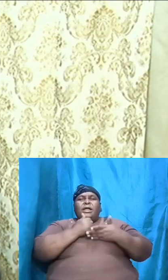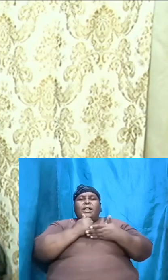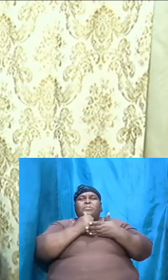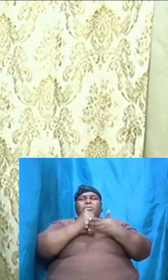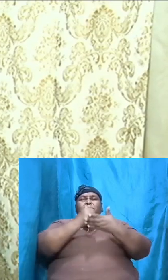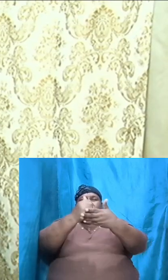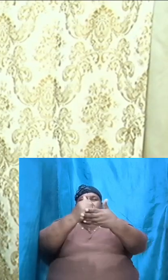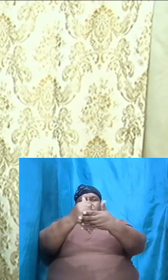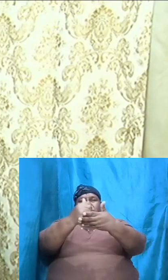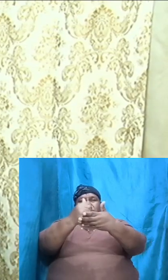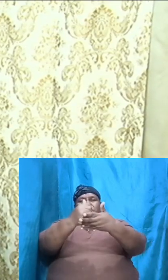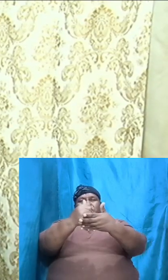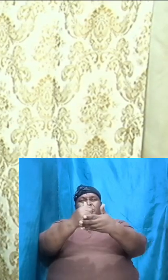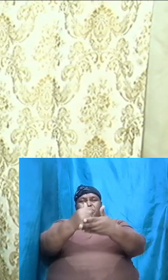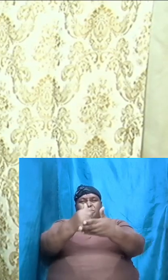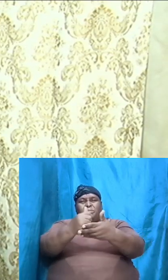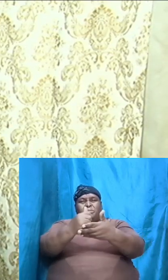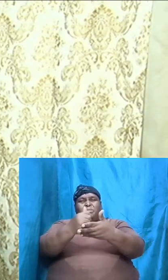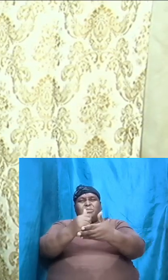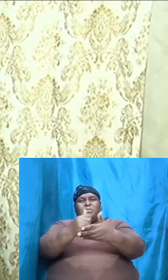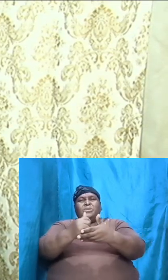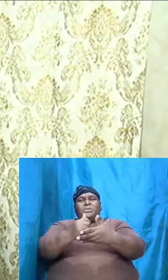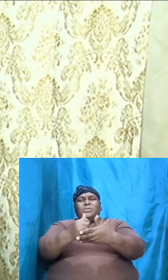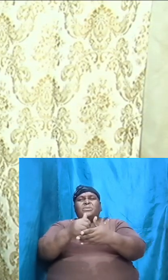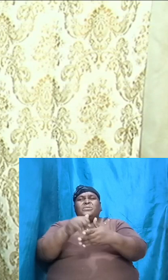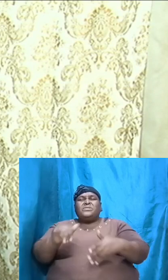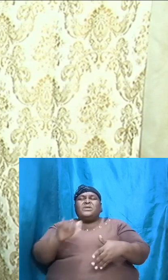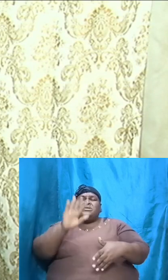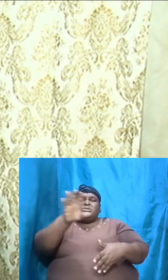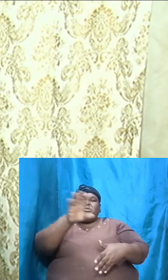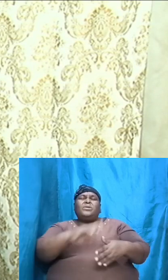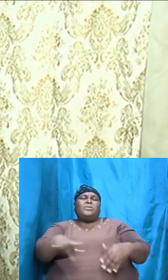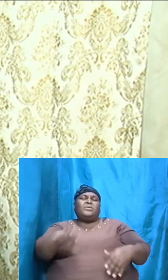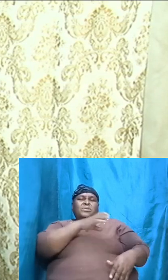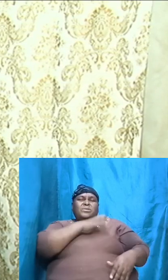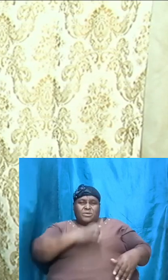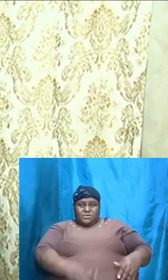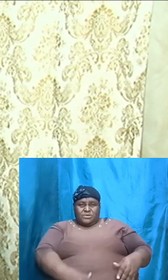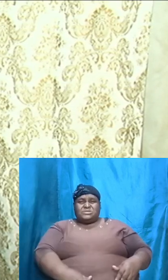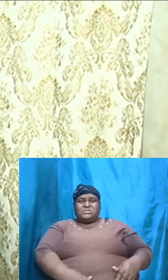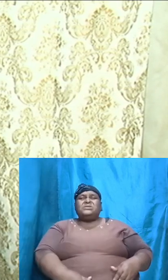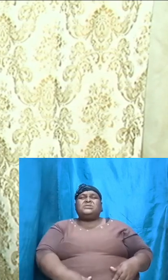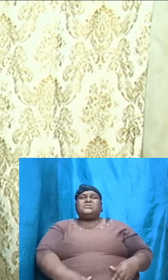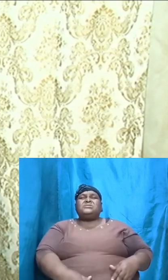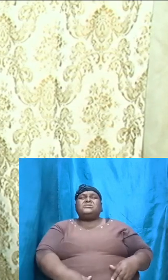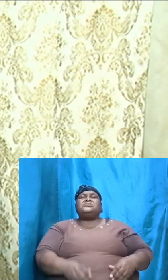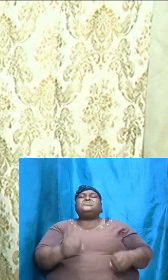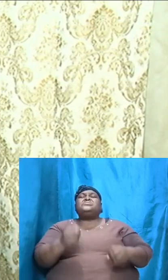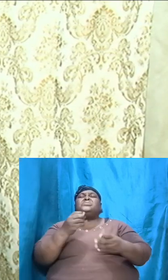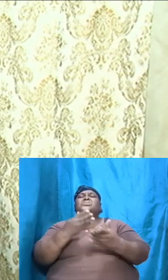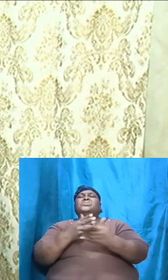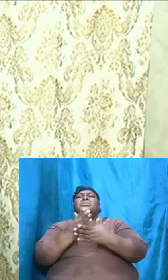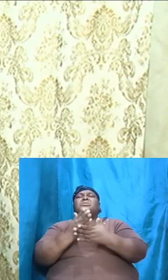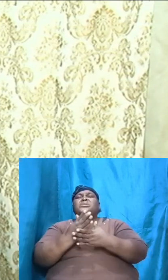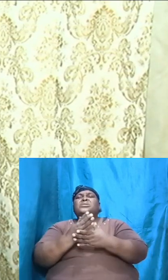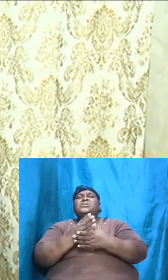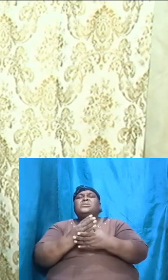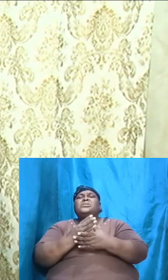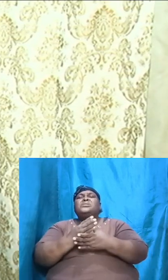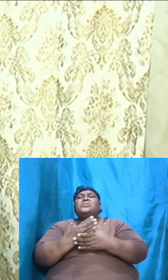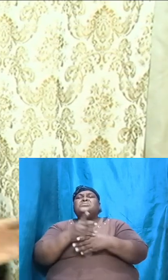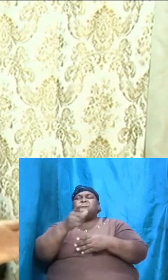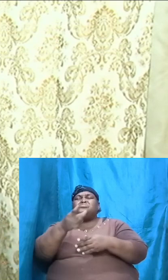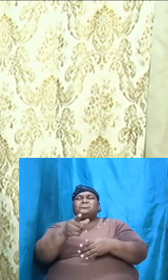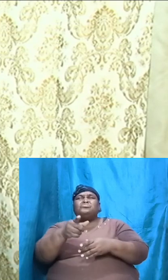keep us in check whenever there are those that will tell you look man you're too much into